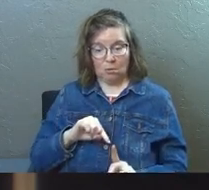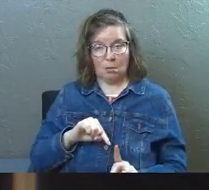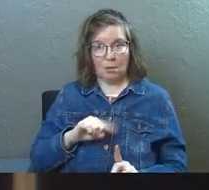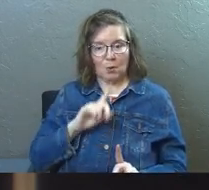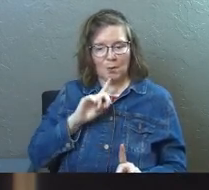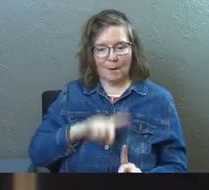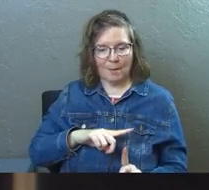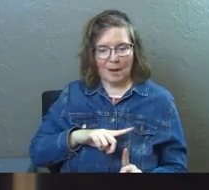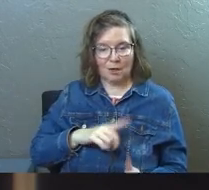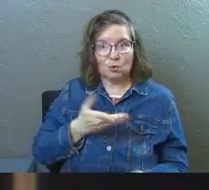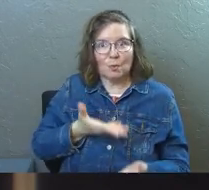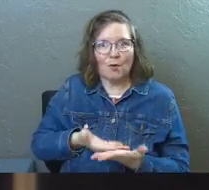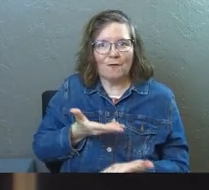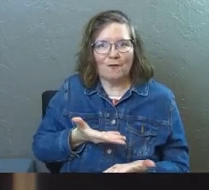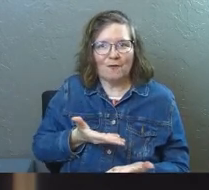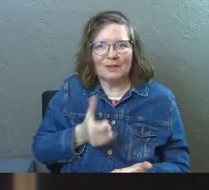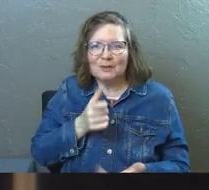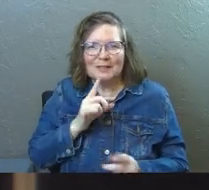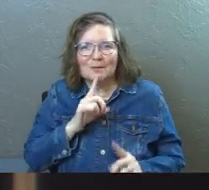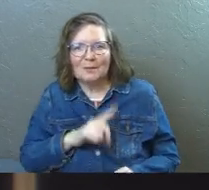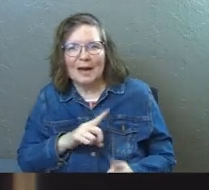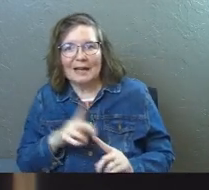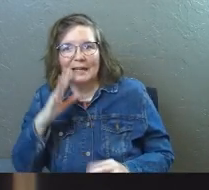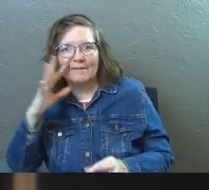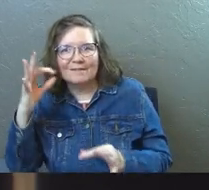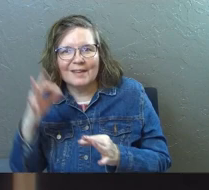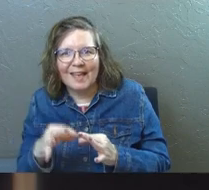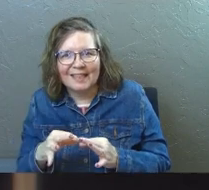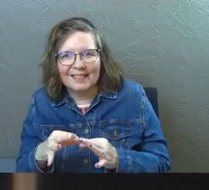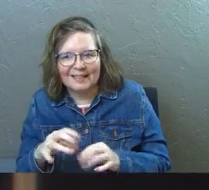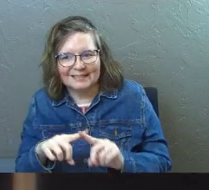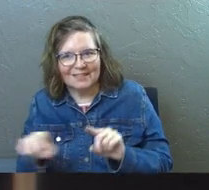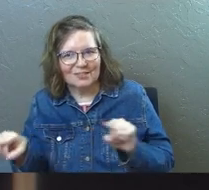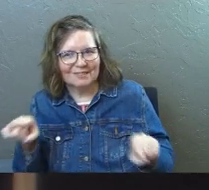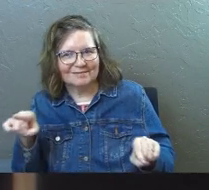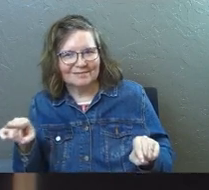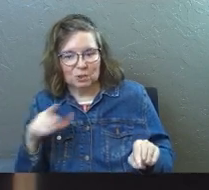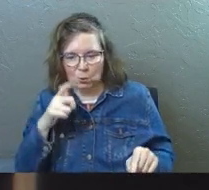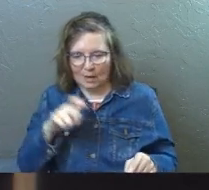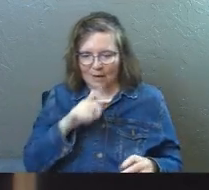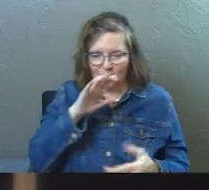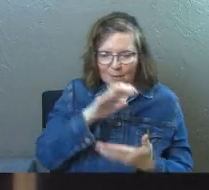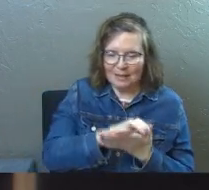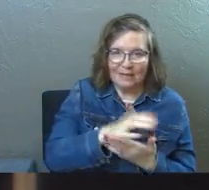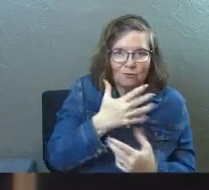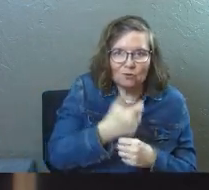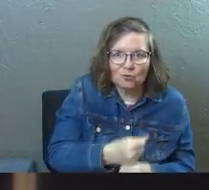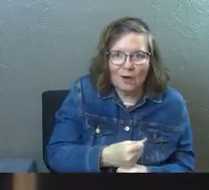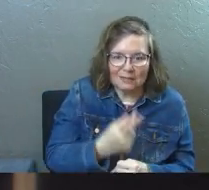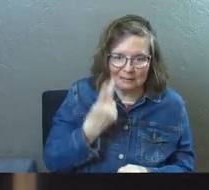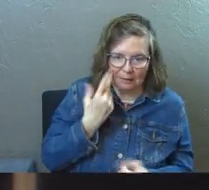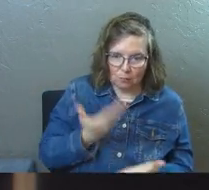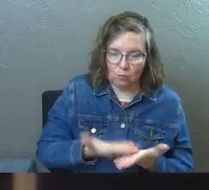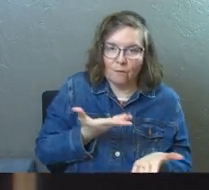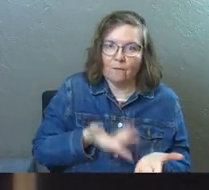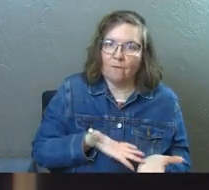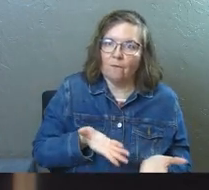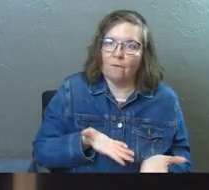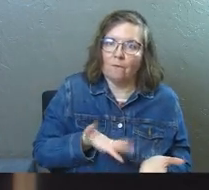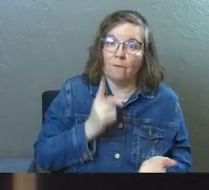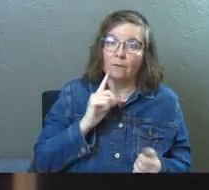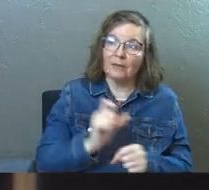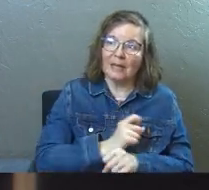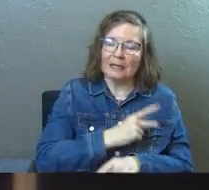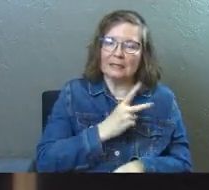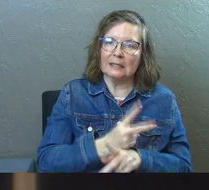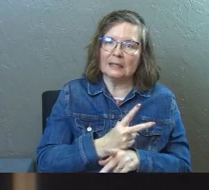you responded to proof. You didn't respond in faith. You didn't have to believe or trust anything. And it